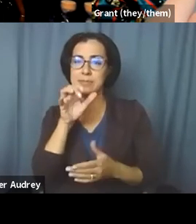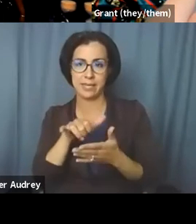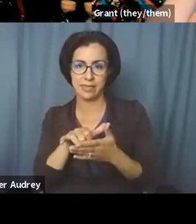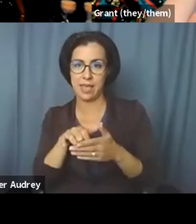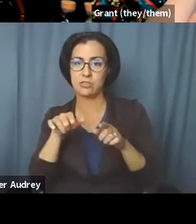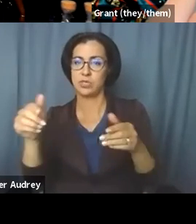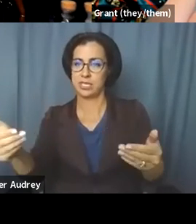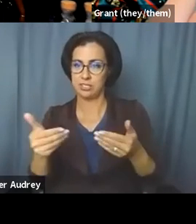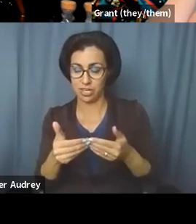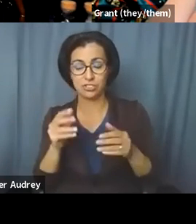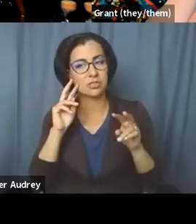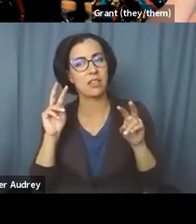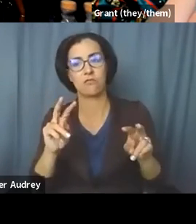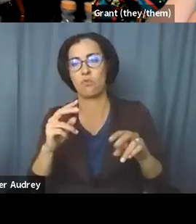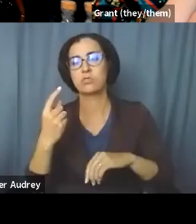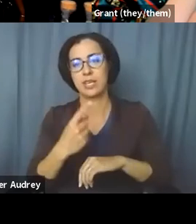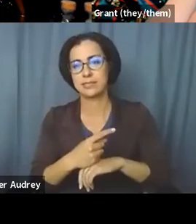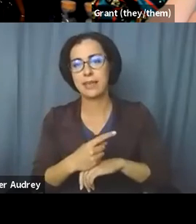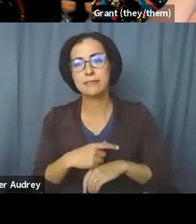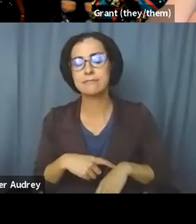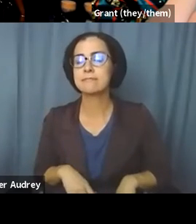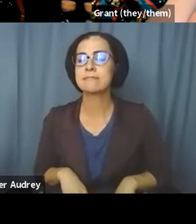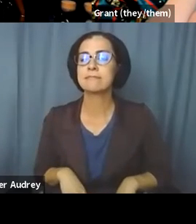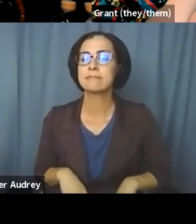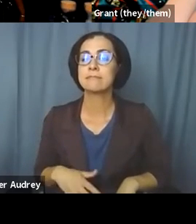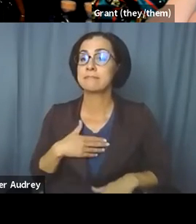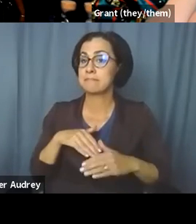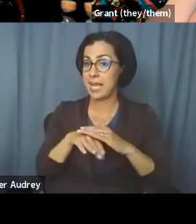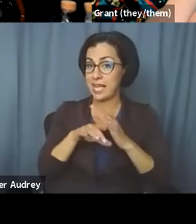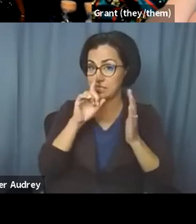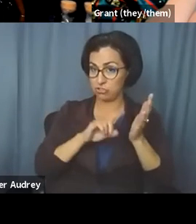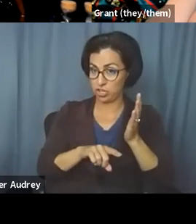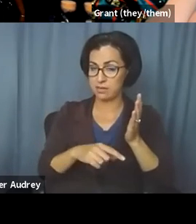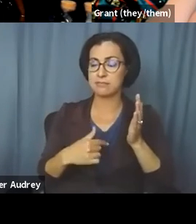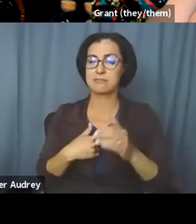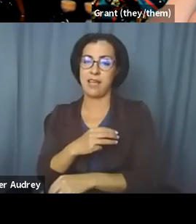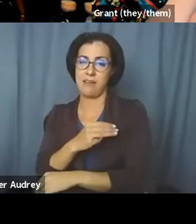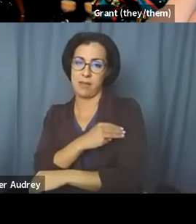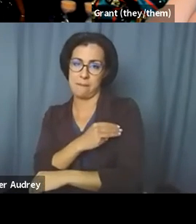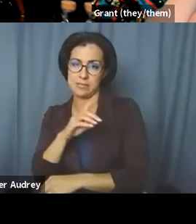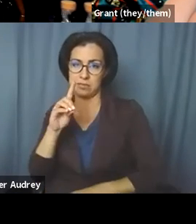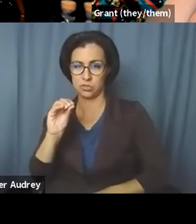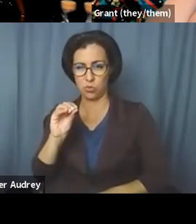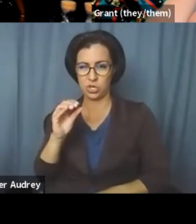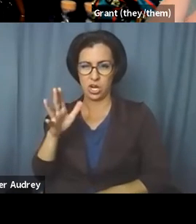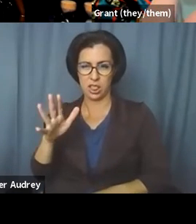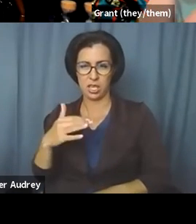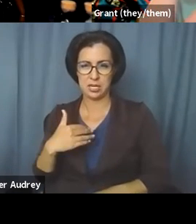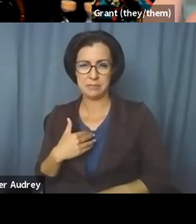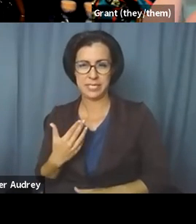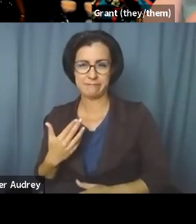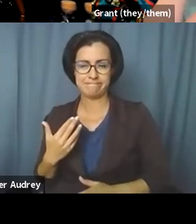I look forward to that. My access check-in is I have a muscle disorder and I'm having kind of a flare day